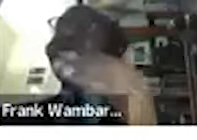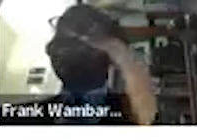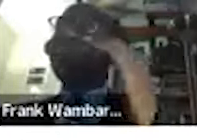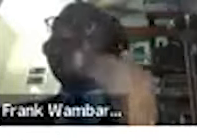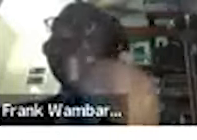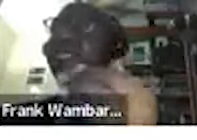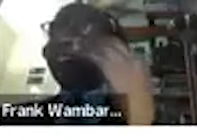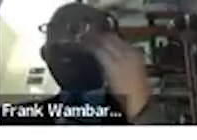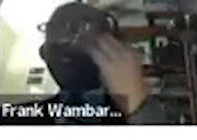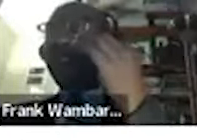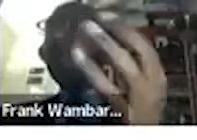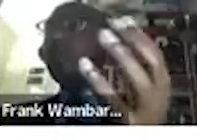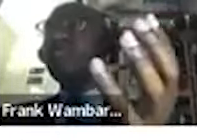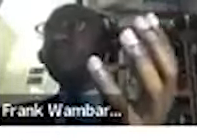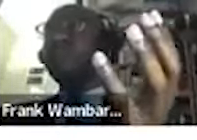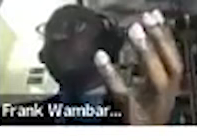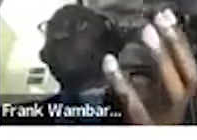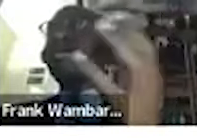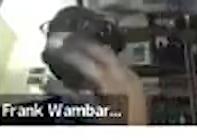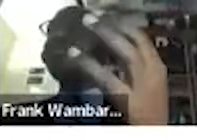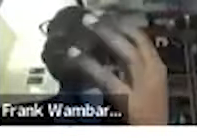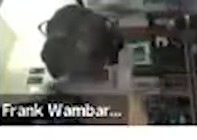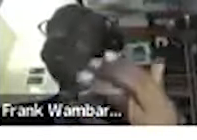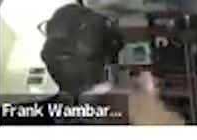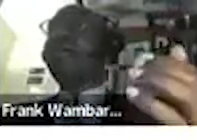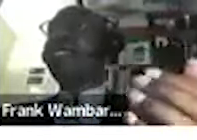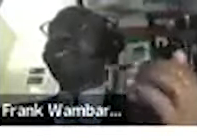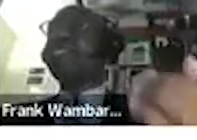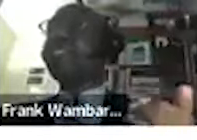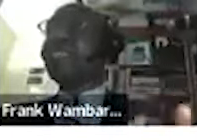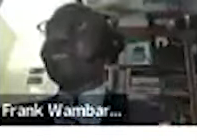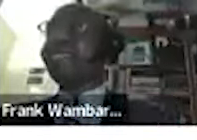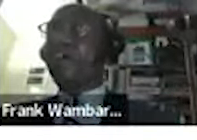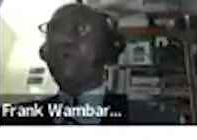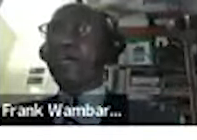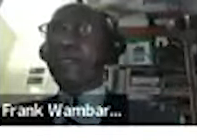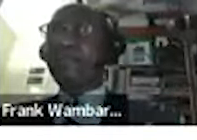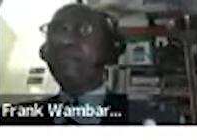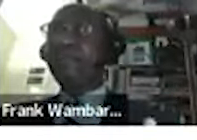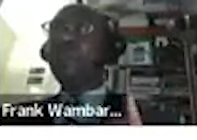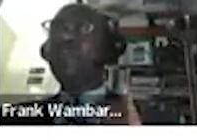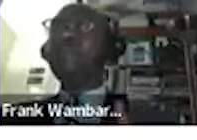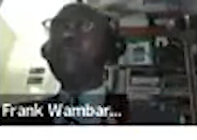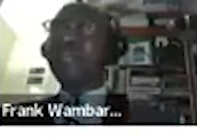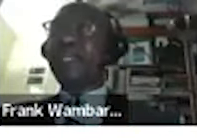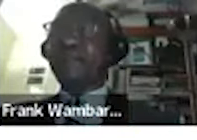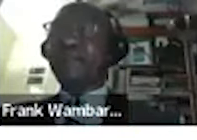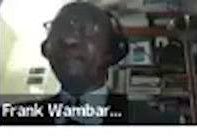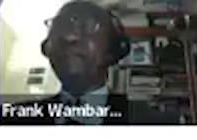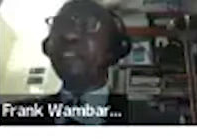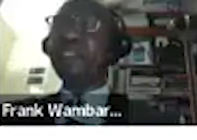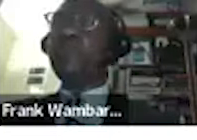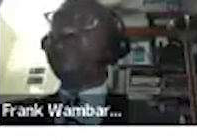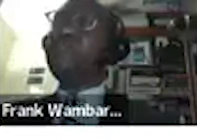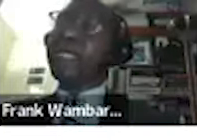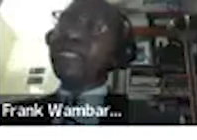of uk if you break the loose you cannot be allowed to come back until 10 years are over so you have to be very careful